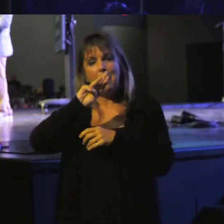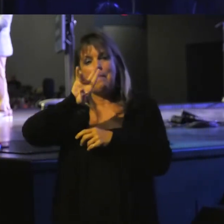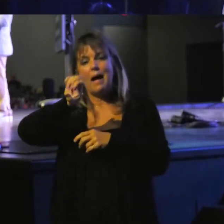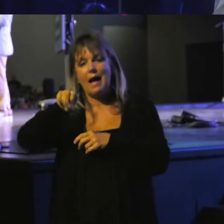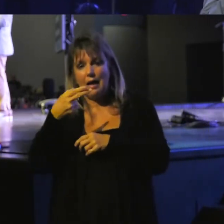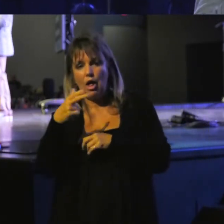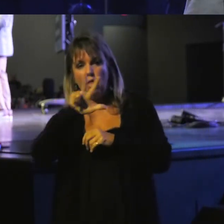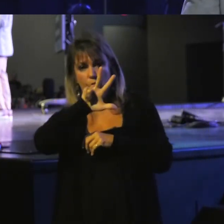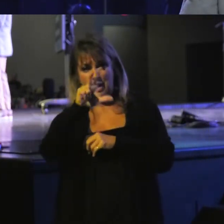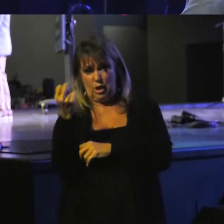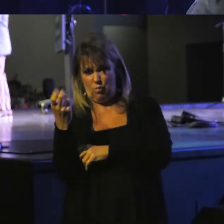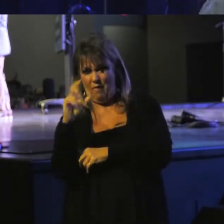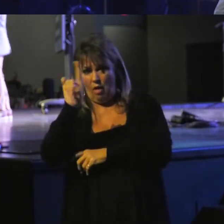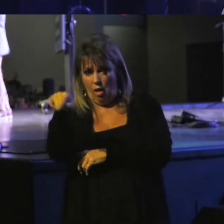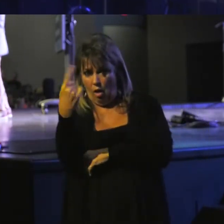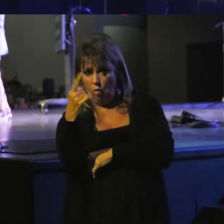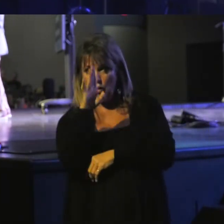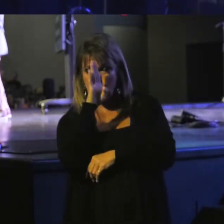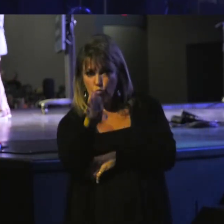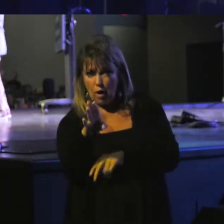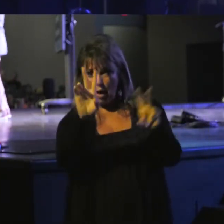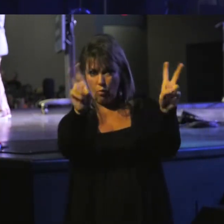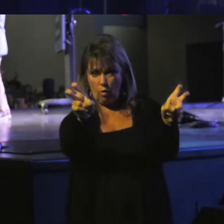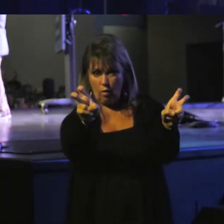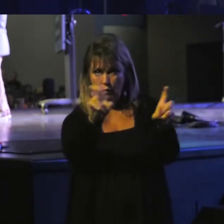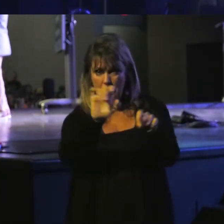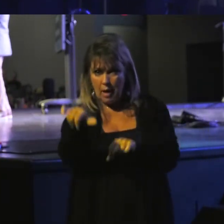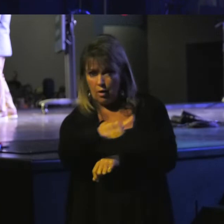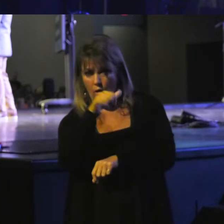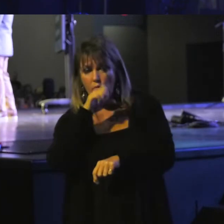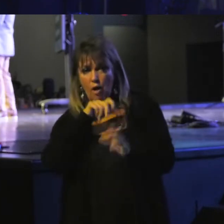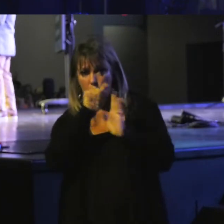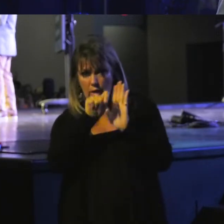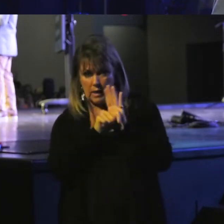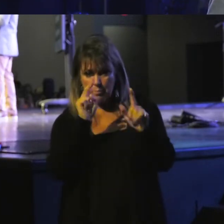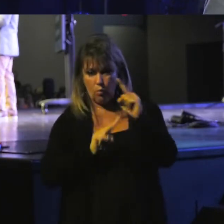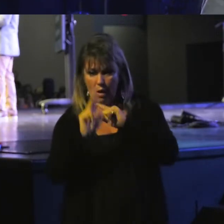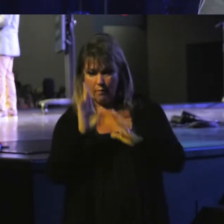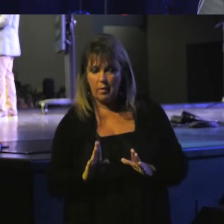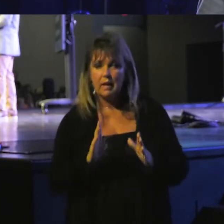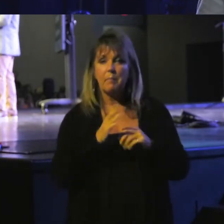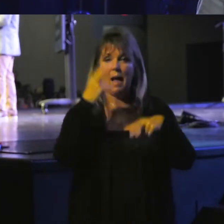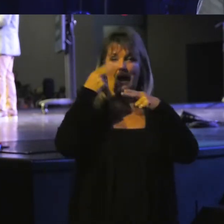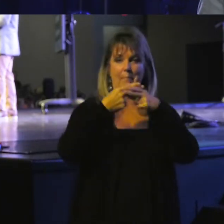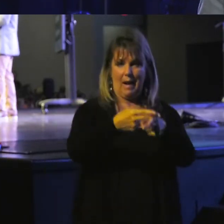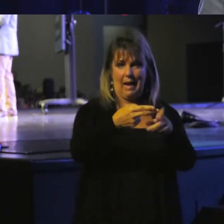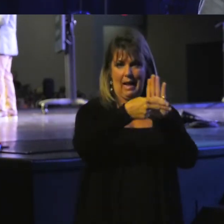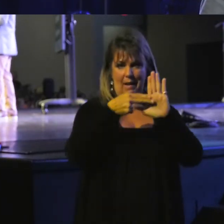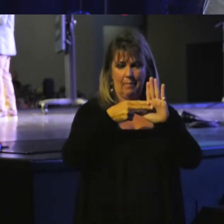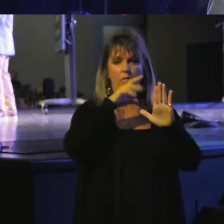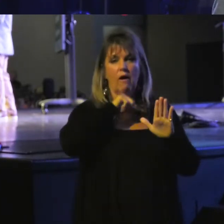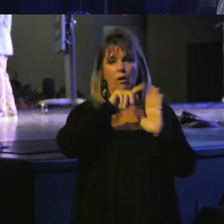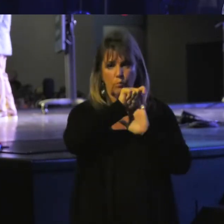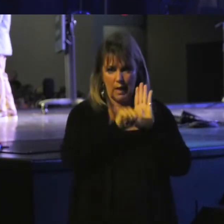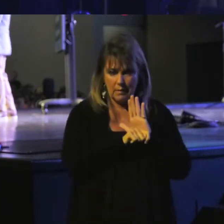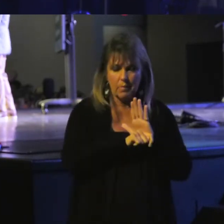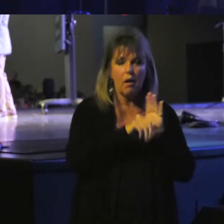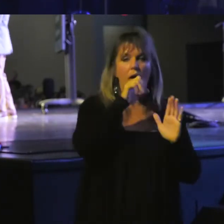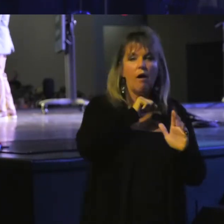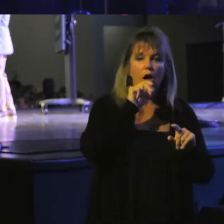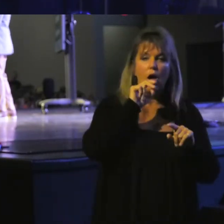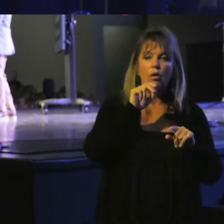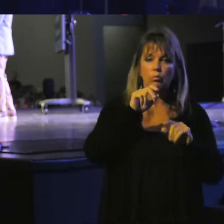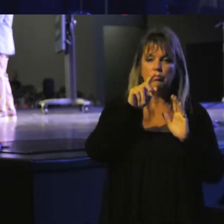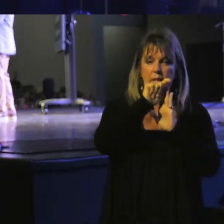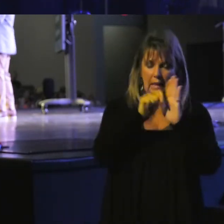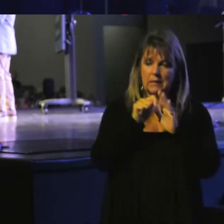you'd love to take notes, this is the only direct quotation of another Old Testament prophet by name in the Old Testament. Old Testament prophecy is